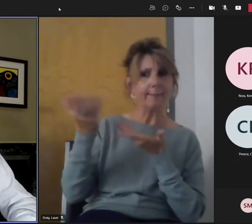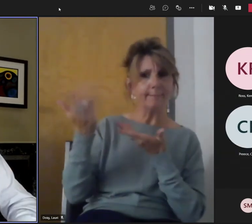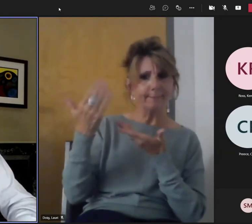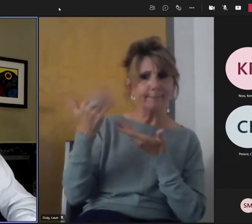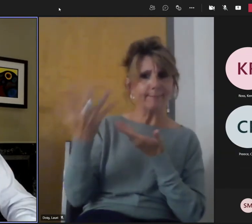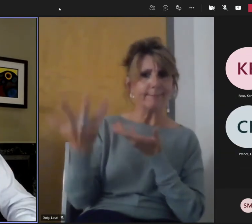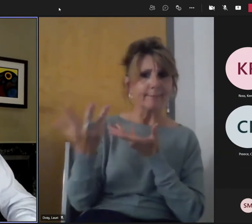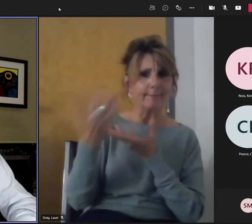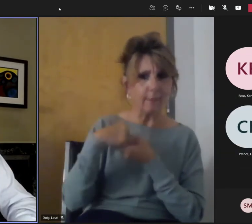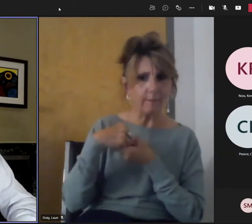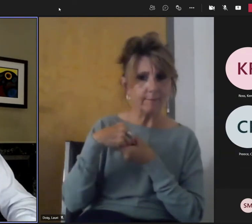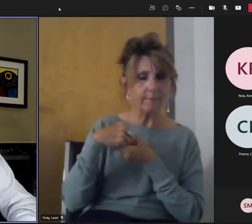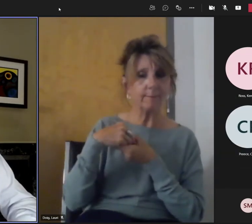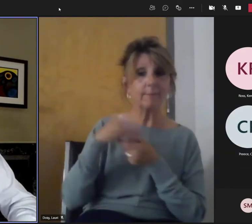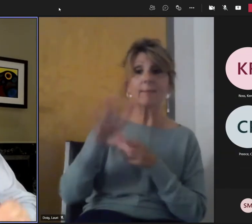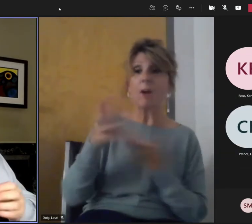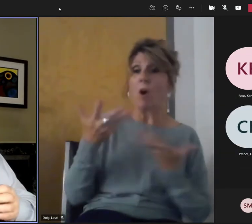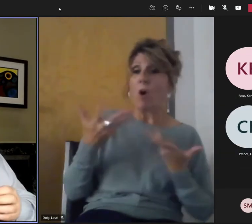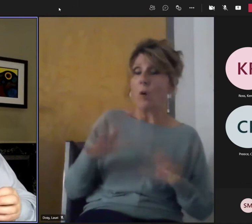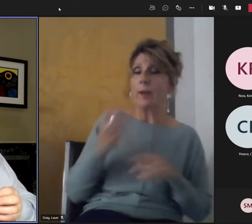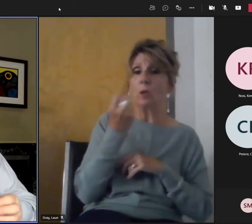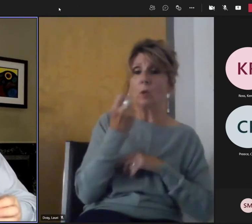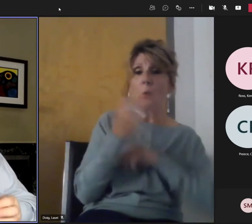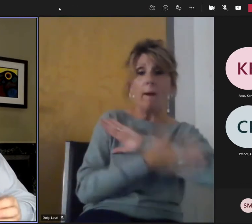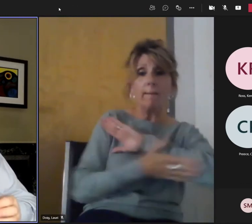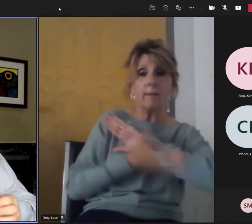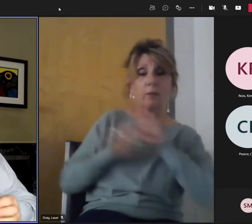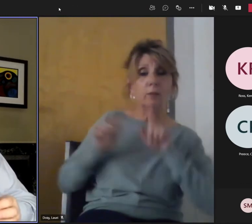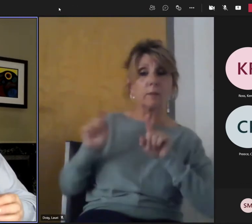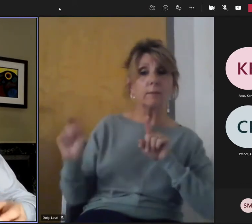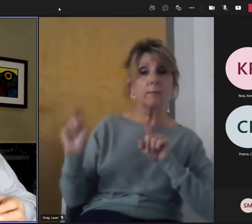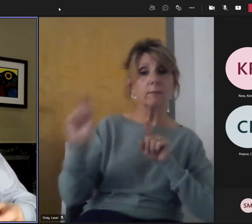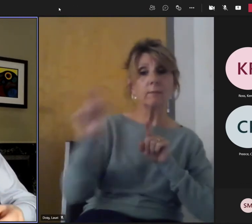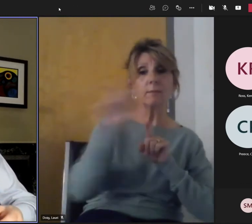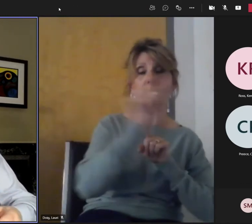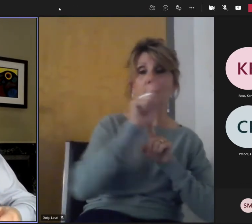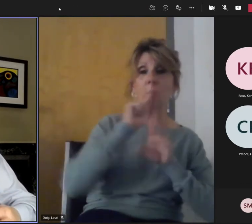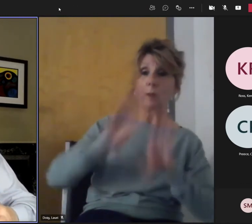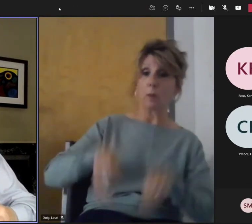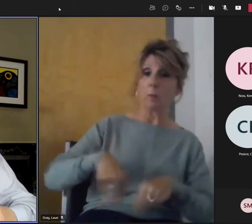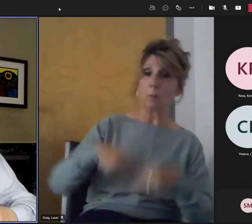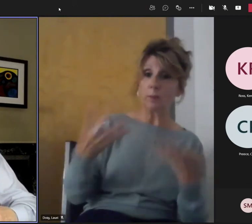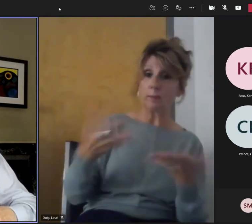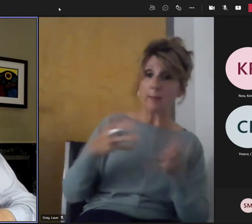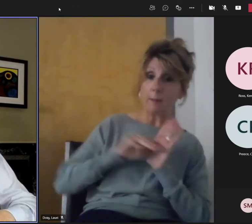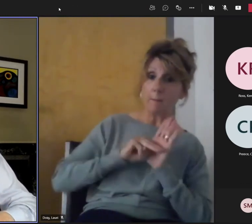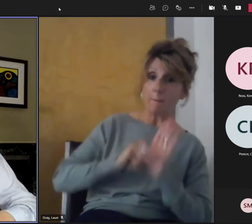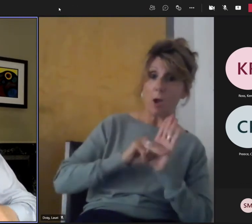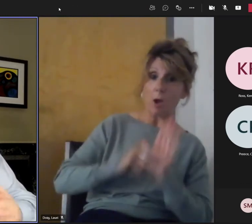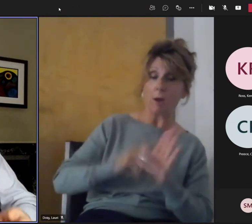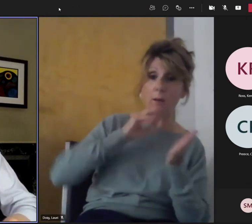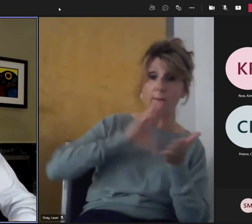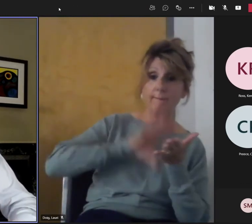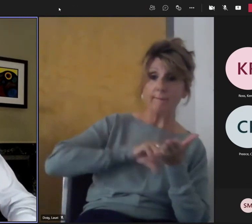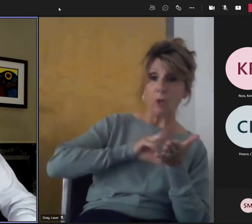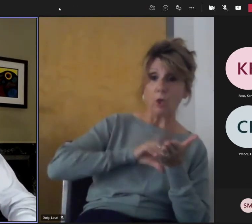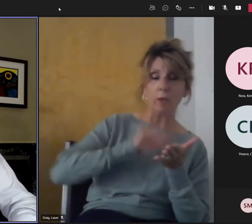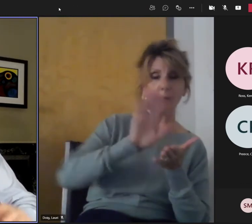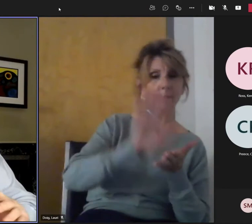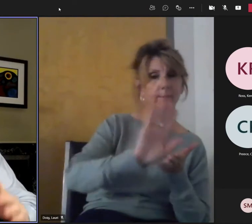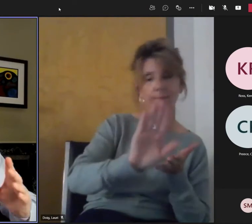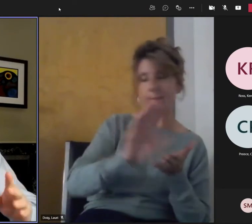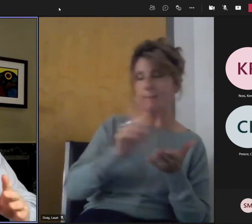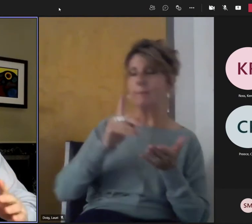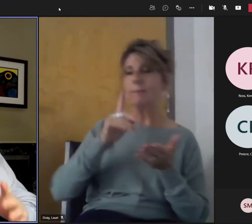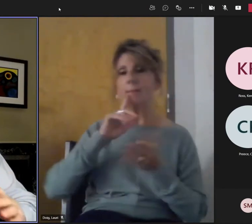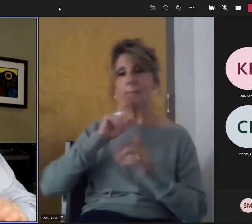communities in the 12 countries, we don't go in with a learning model. We go in with a well-being learning model. When we're in Nova Scotia,